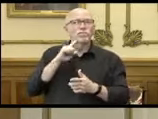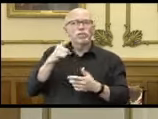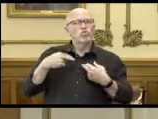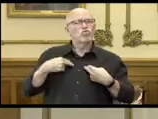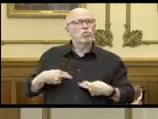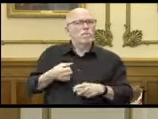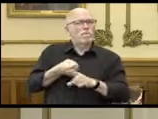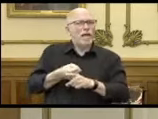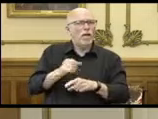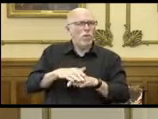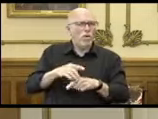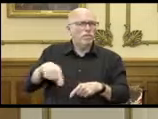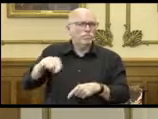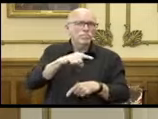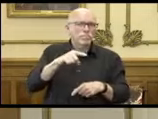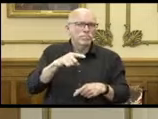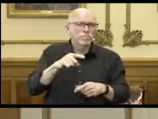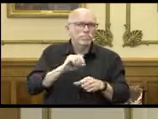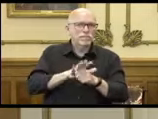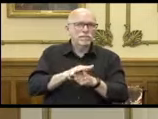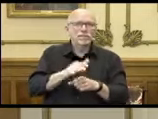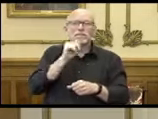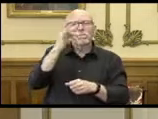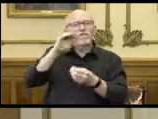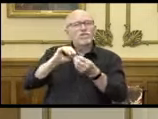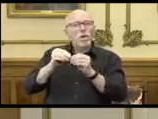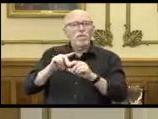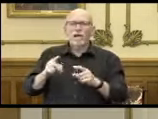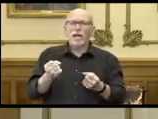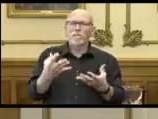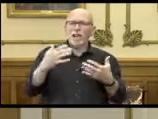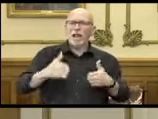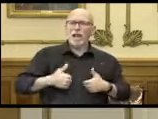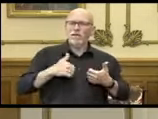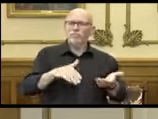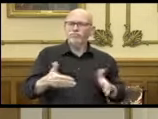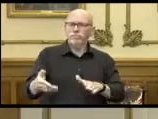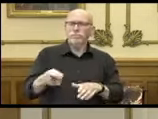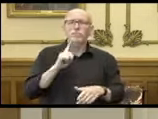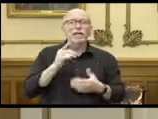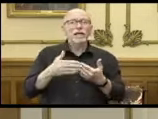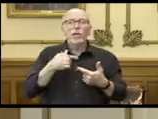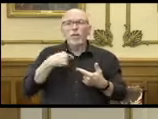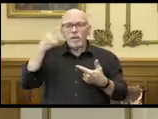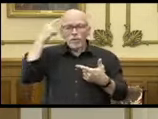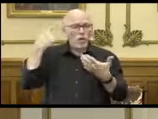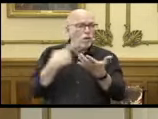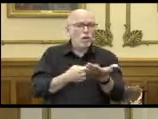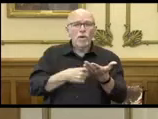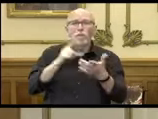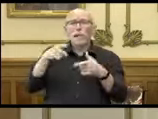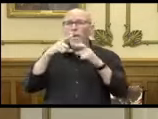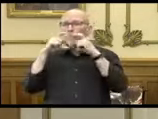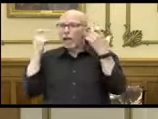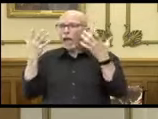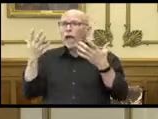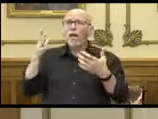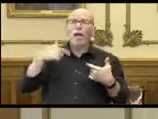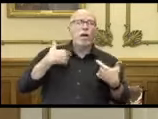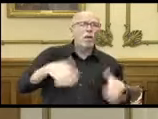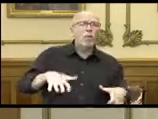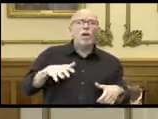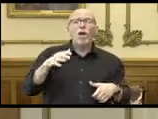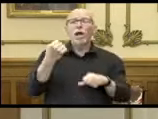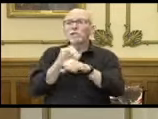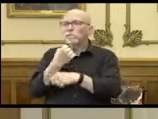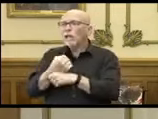this pandemic. Not in numbers but in lives. It is easy to get caught up in arguments around masks and data